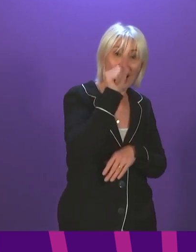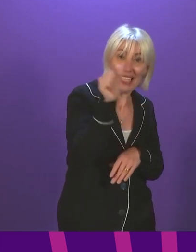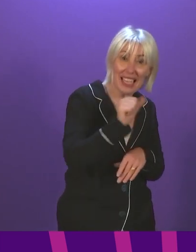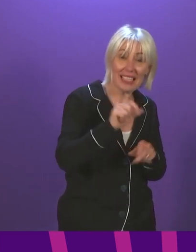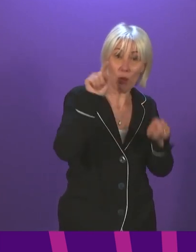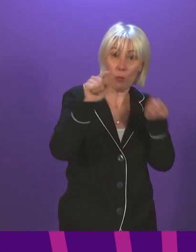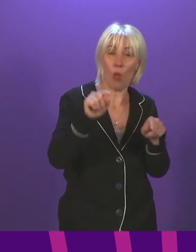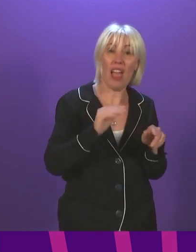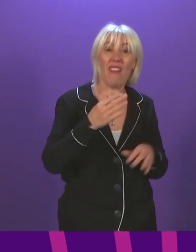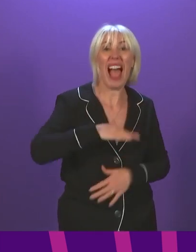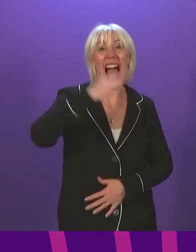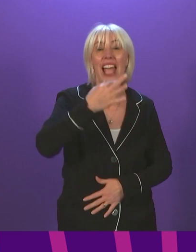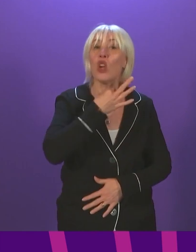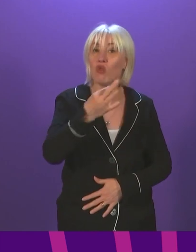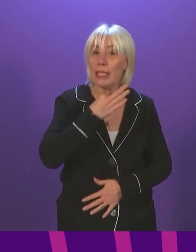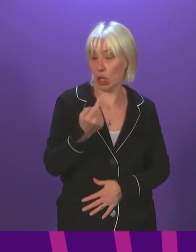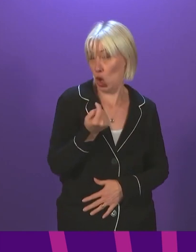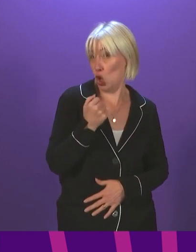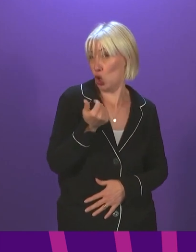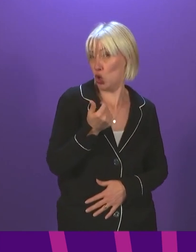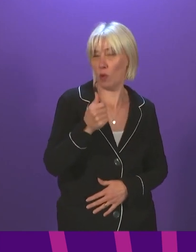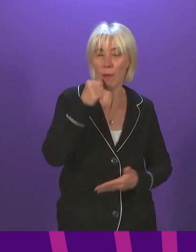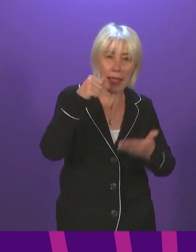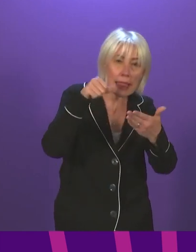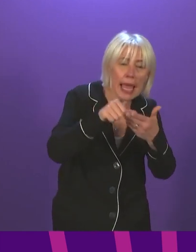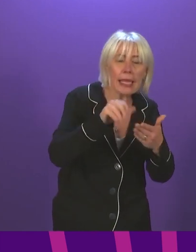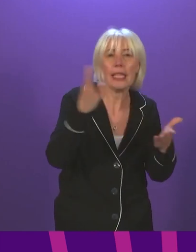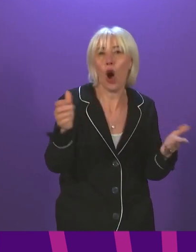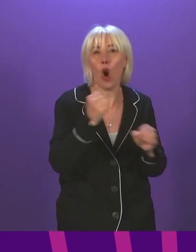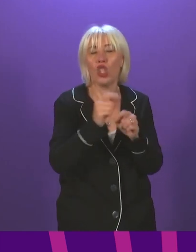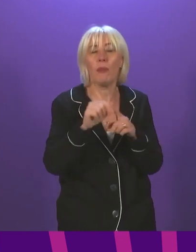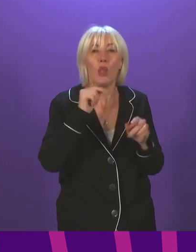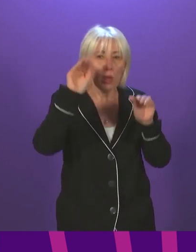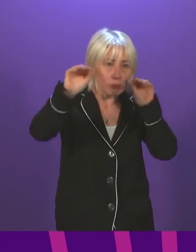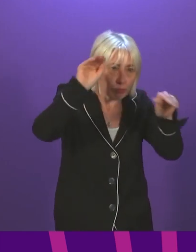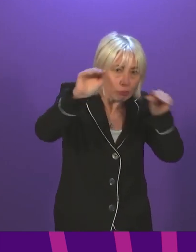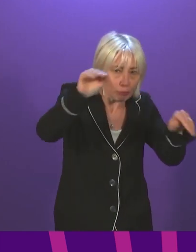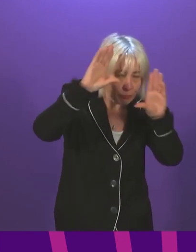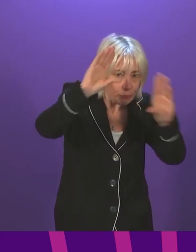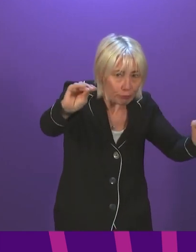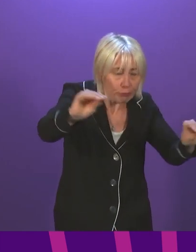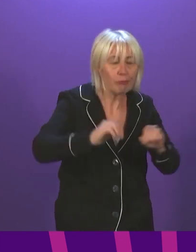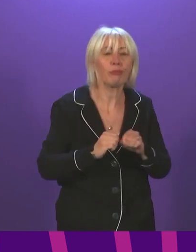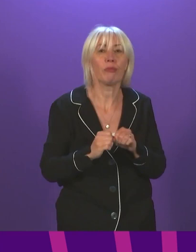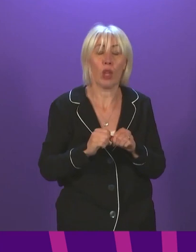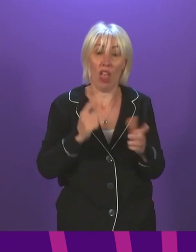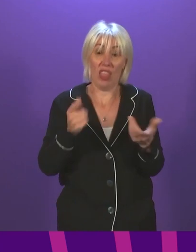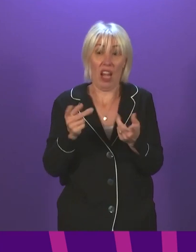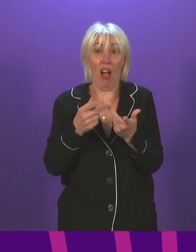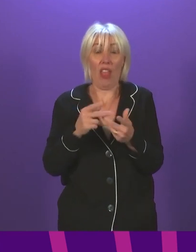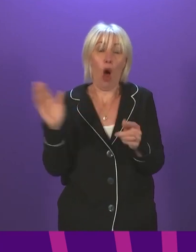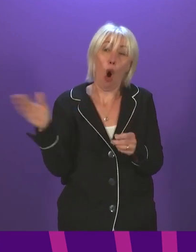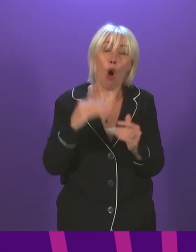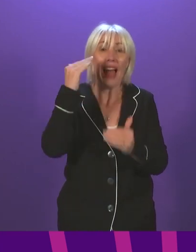risk list will be contacted very shortly either by letter or by their GP. Other eligible groups, that's all adults over